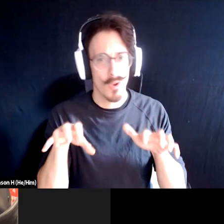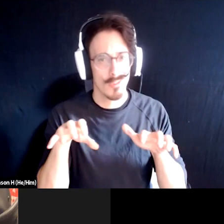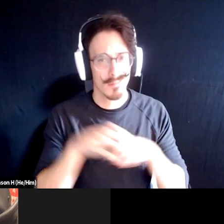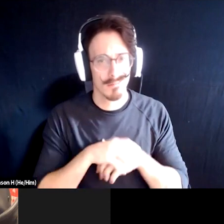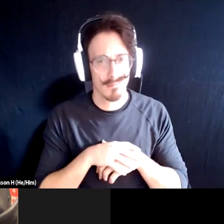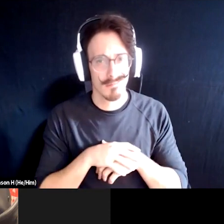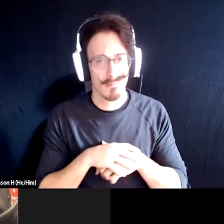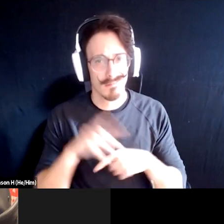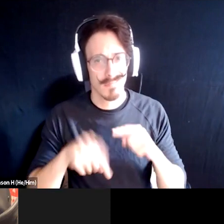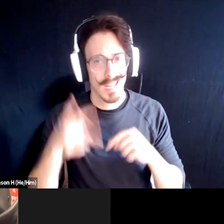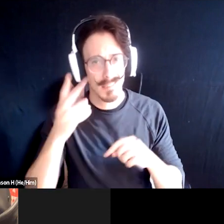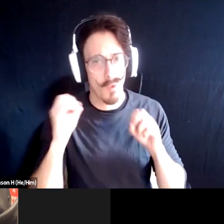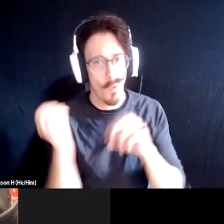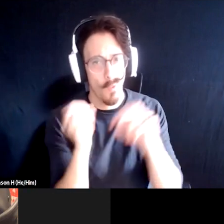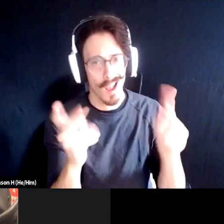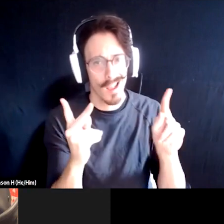Okay. Hold on.